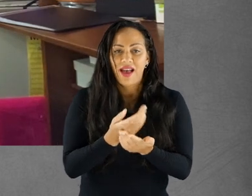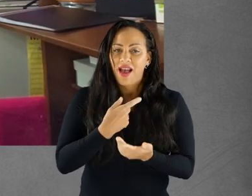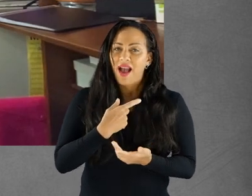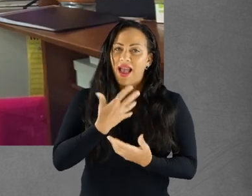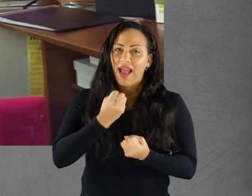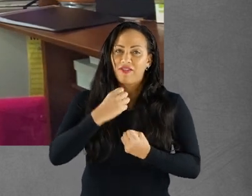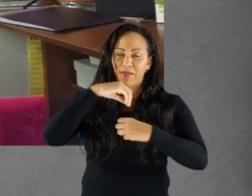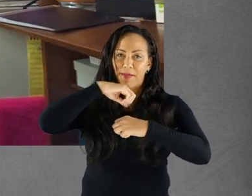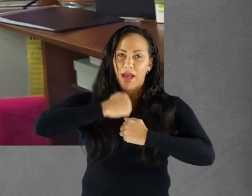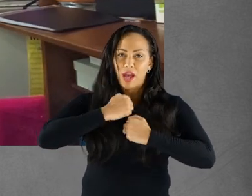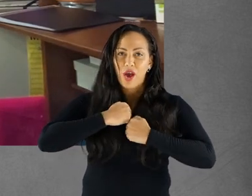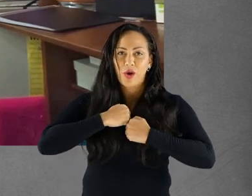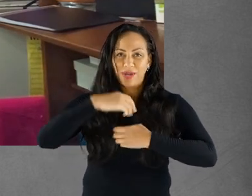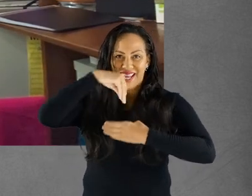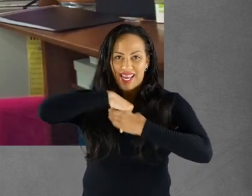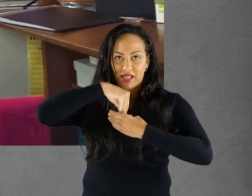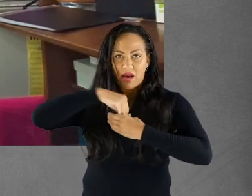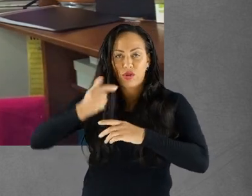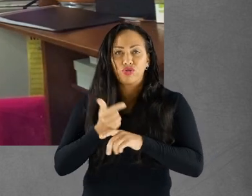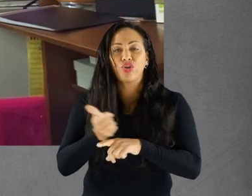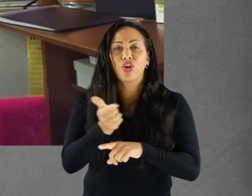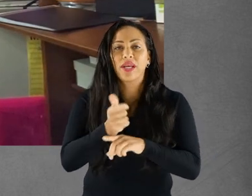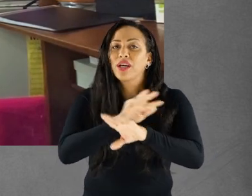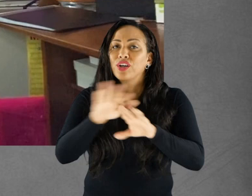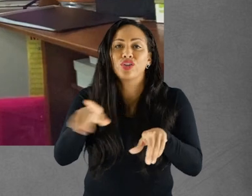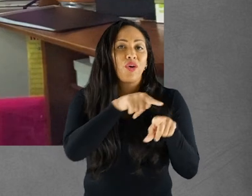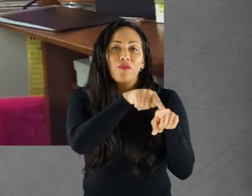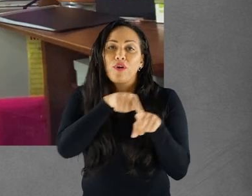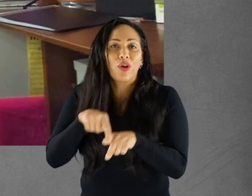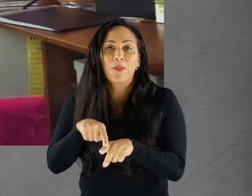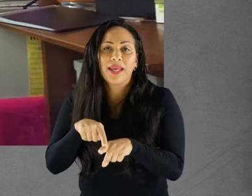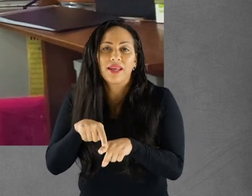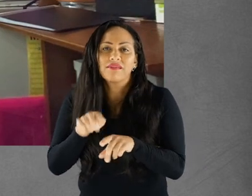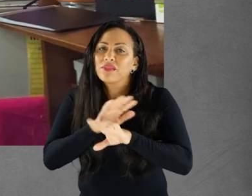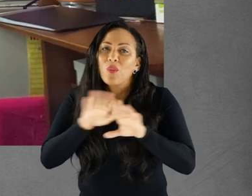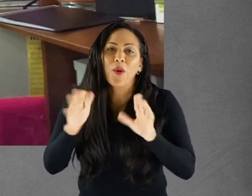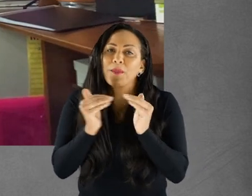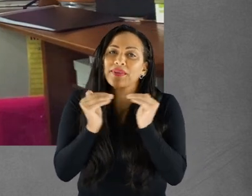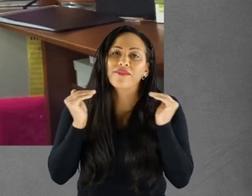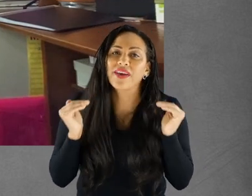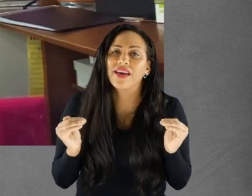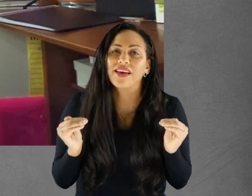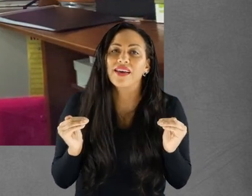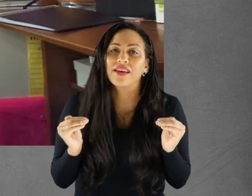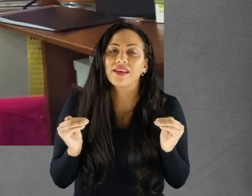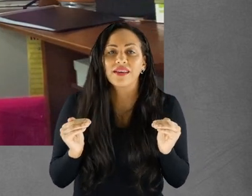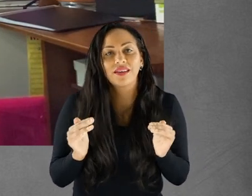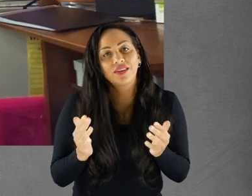material journey. Don't follow me. It won't be fair.